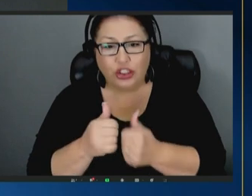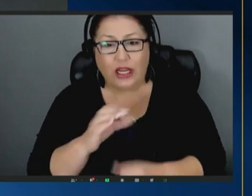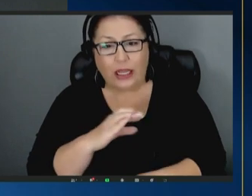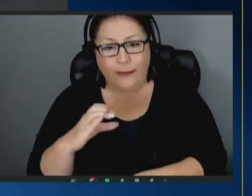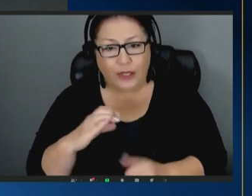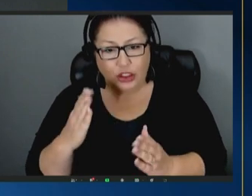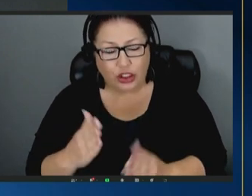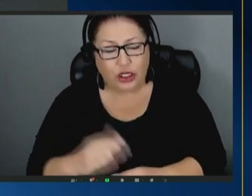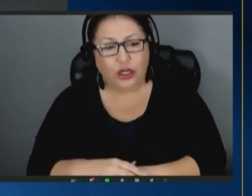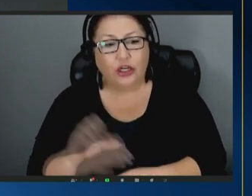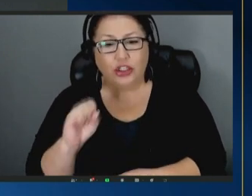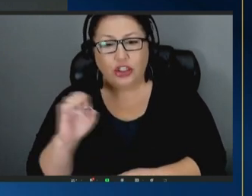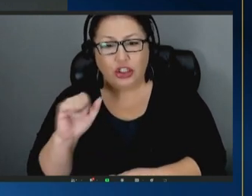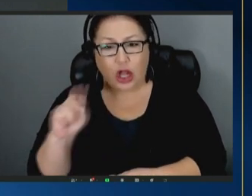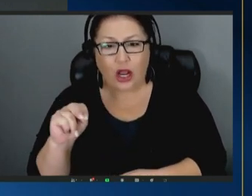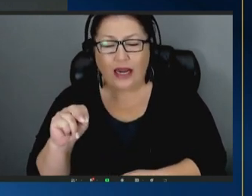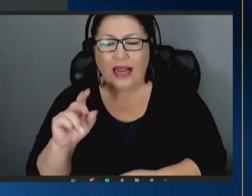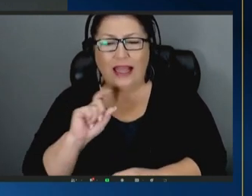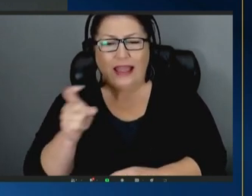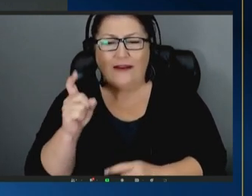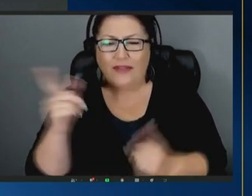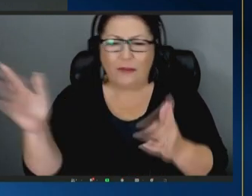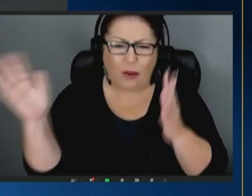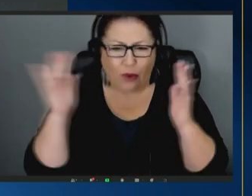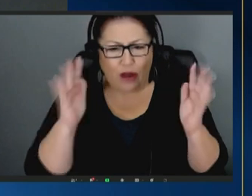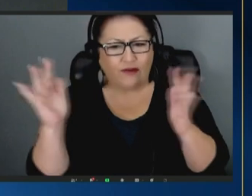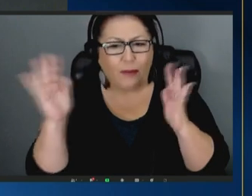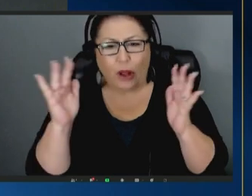let's give them all a big round of applause